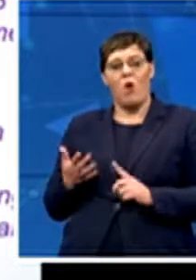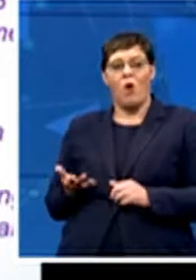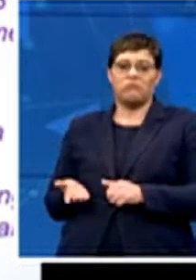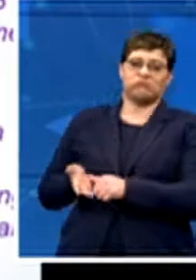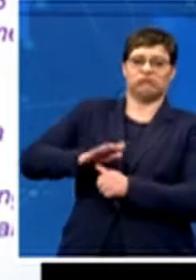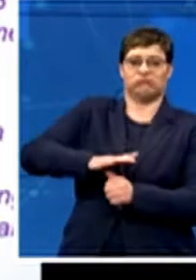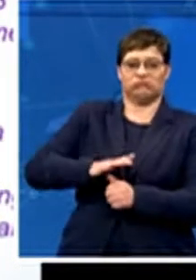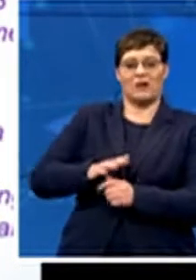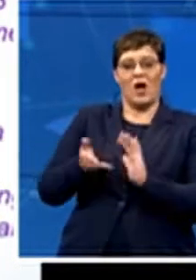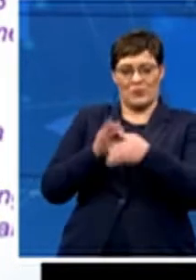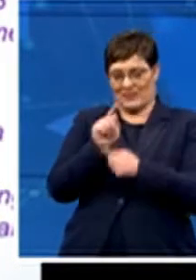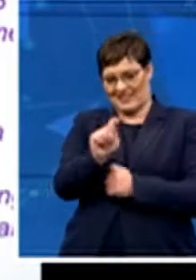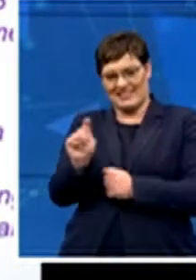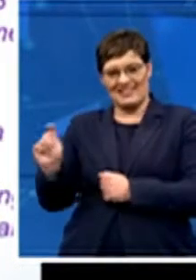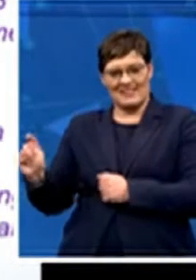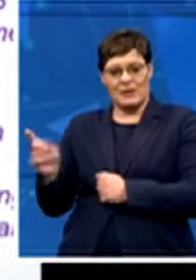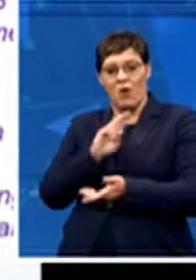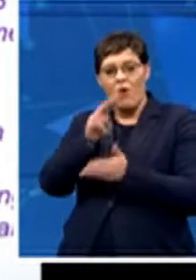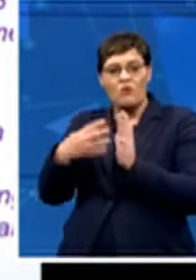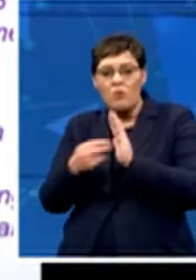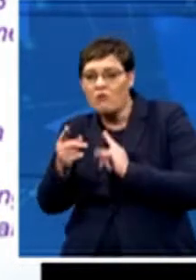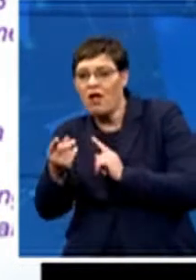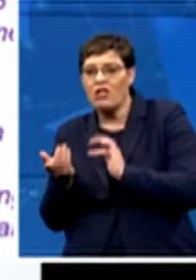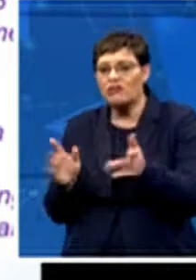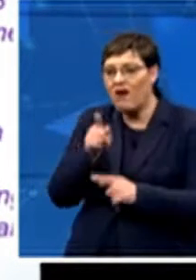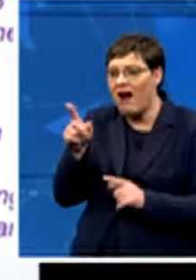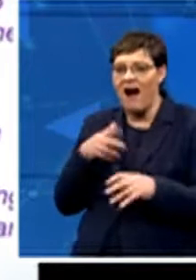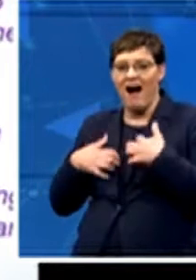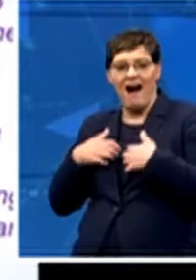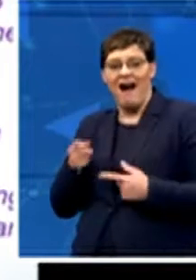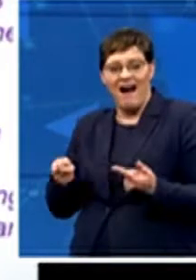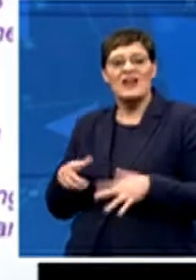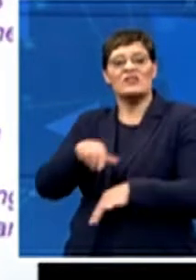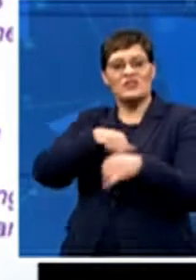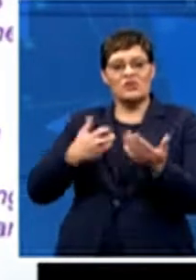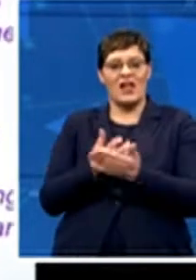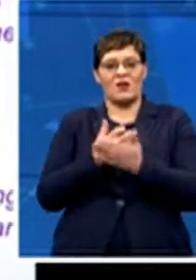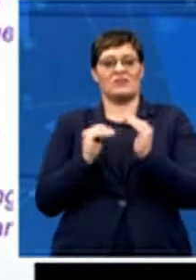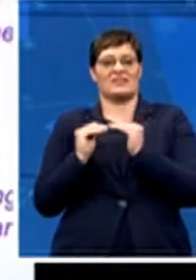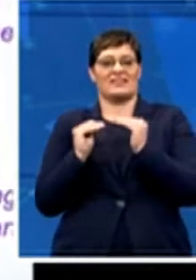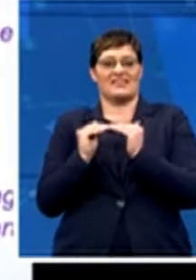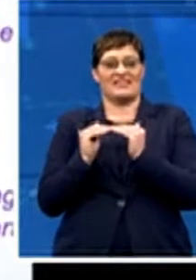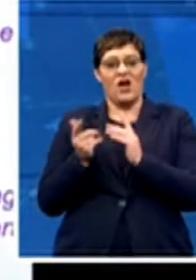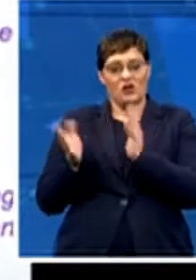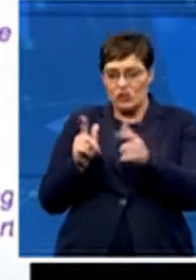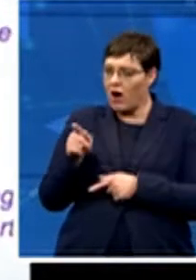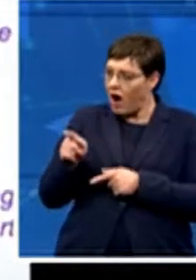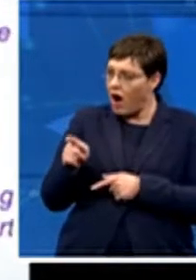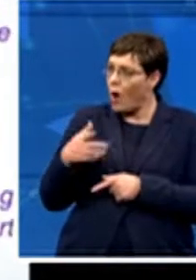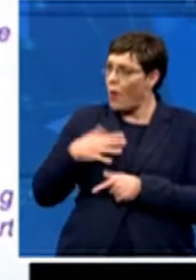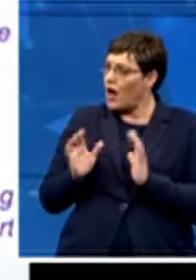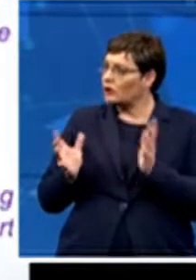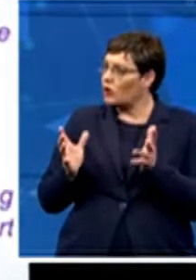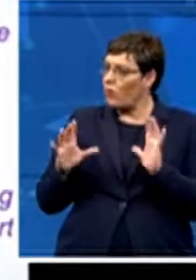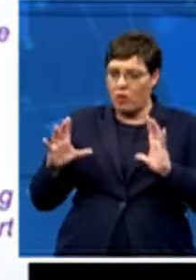role models available. And even the socioeconomic status that soccer, you need a soccer ball and just a field to run around. Cricket